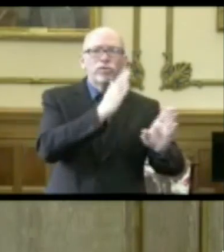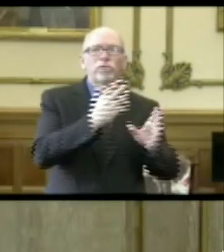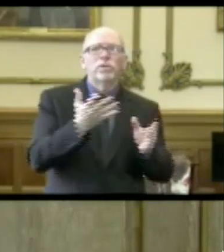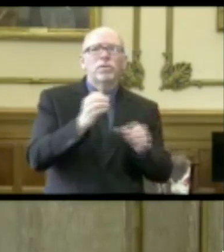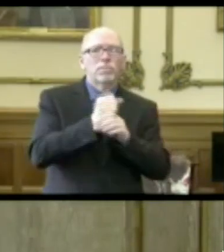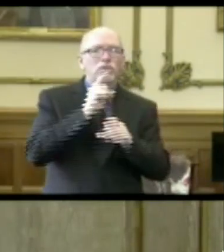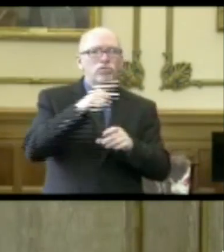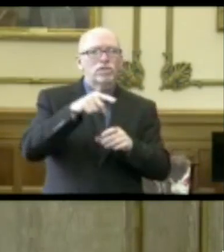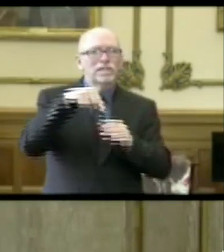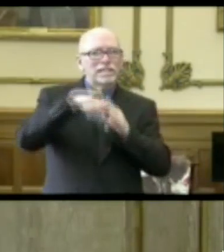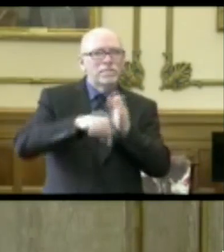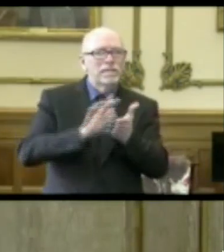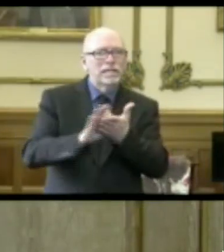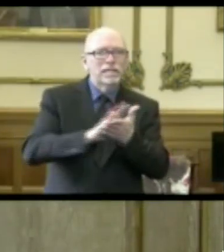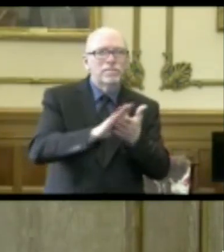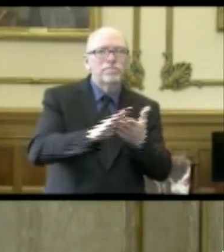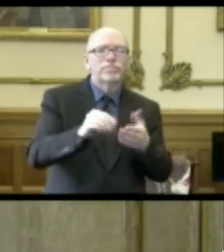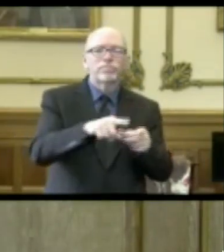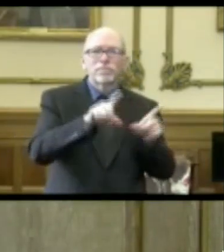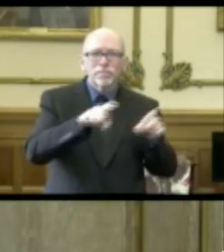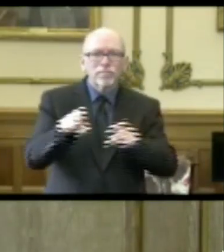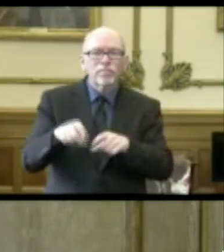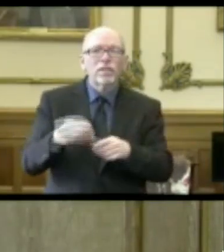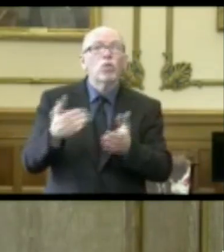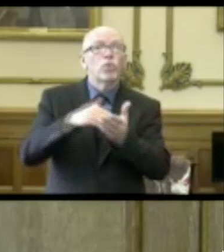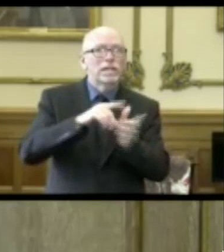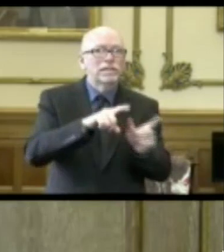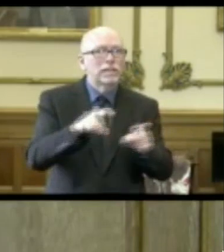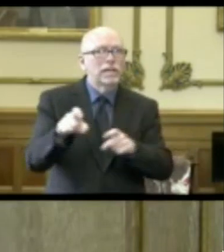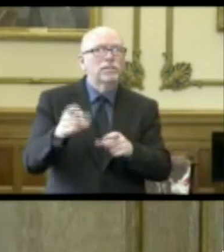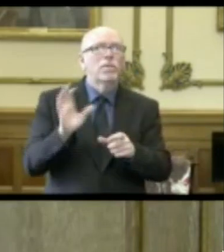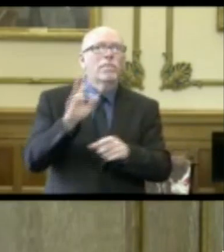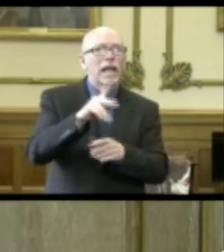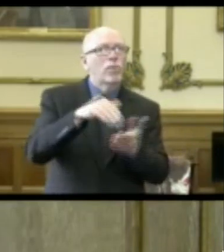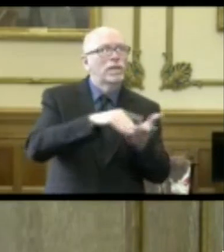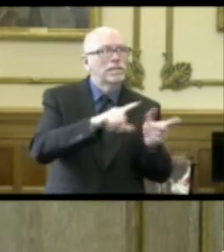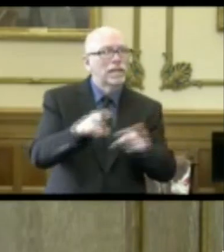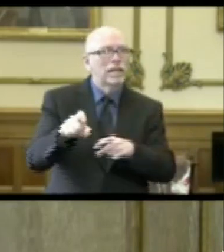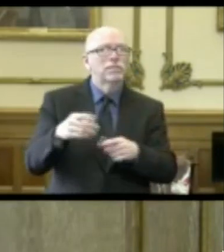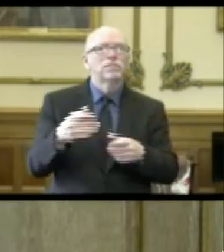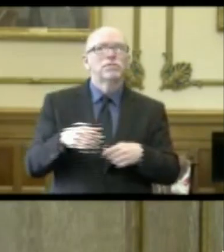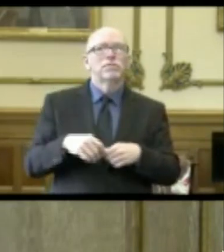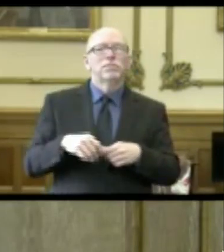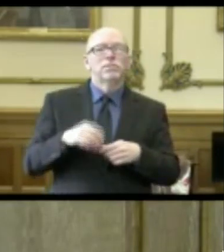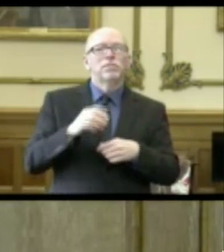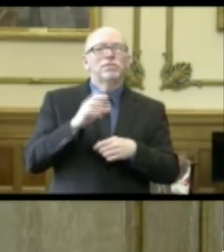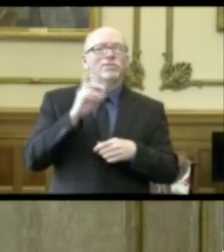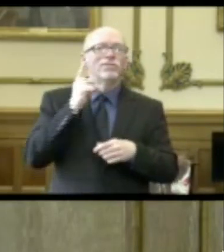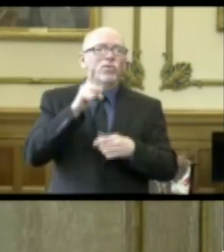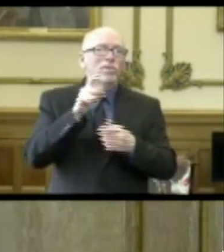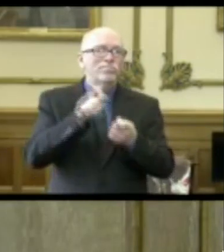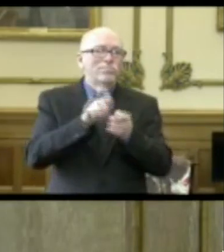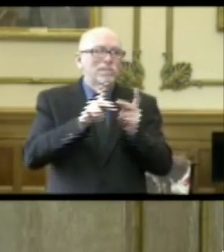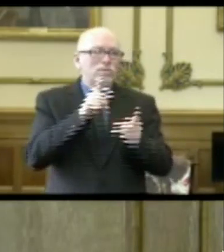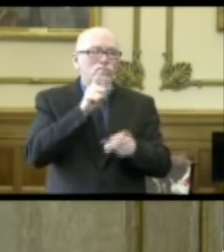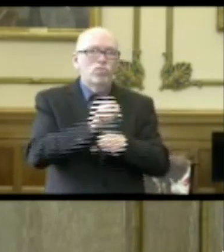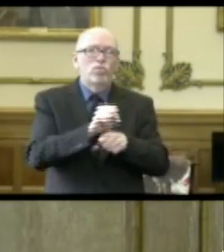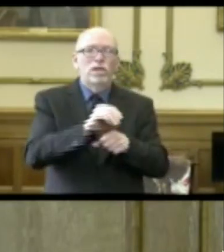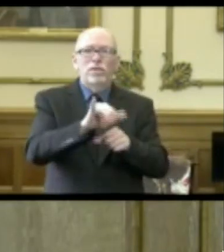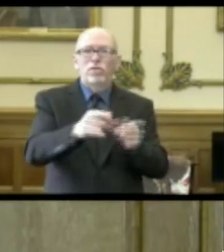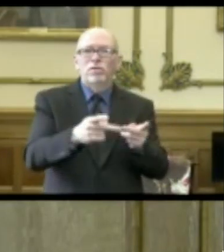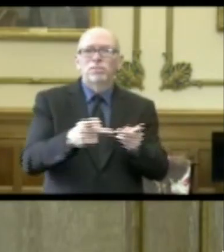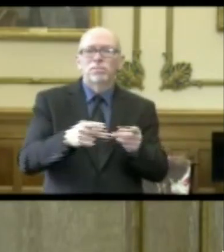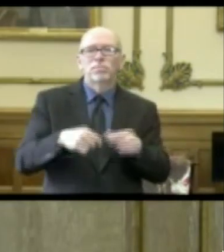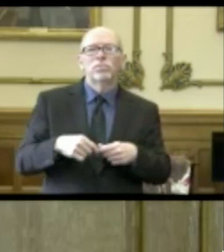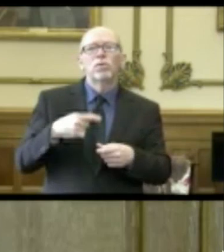sure that they are deep cleaning and testing and then retesting, going back and retesting additional individuals that are working in those facilities.